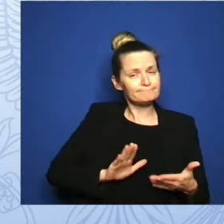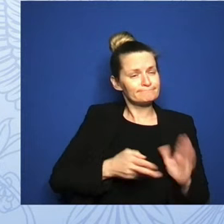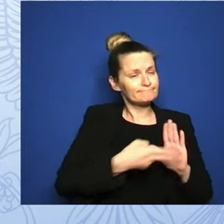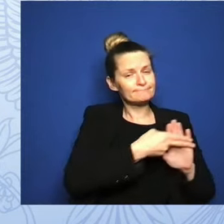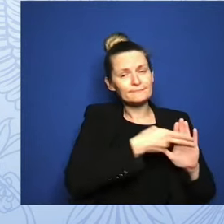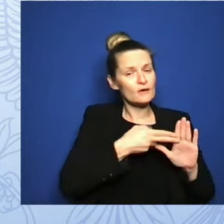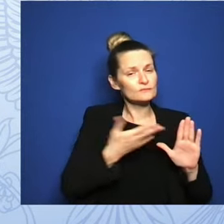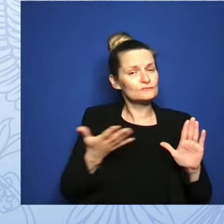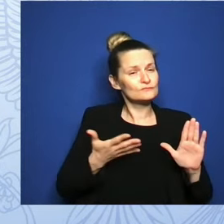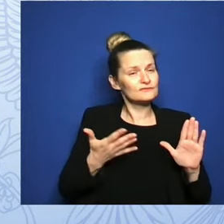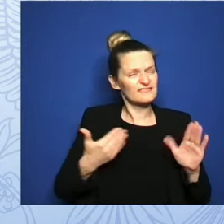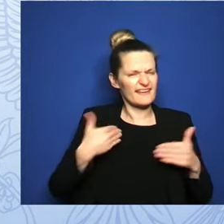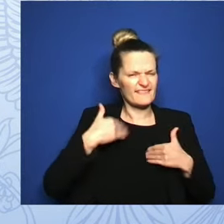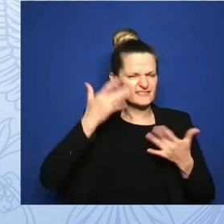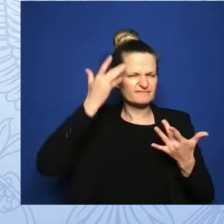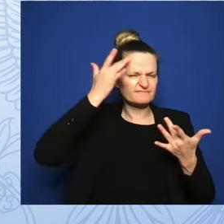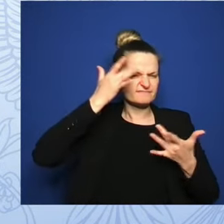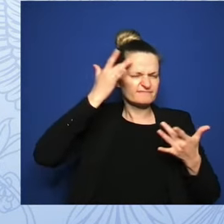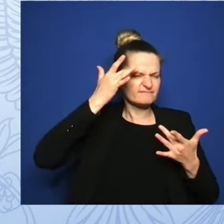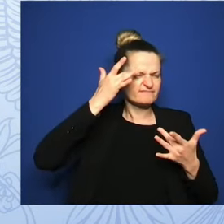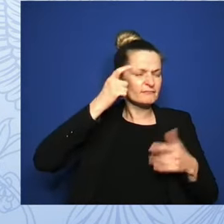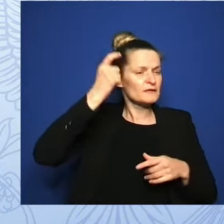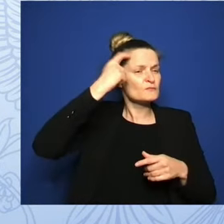skull and the brain does not develop properly.